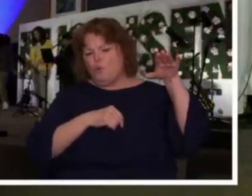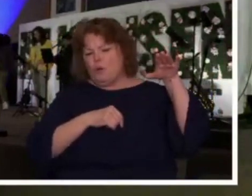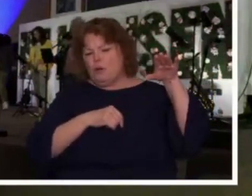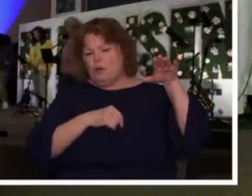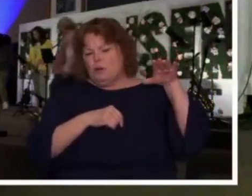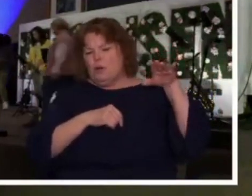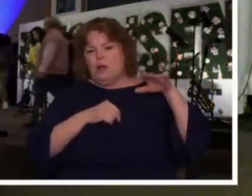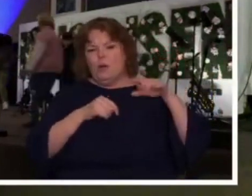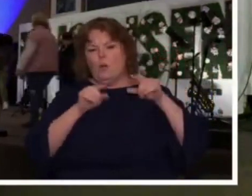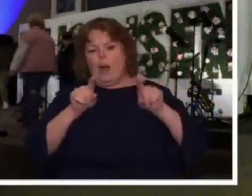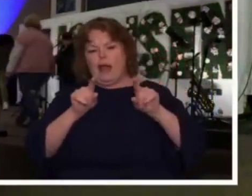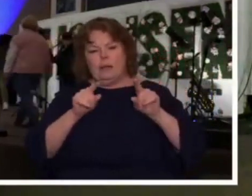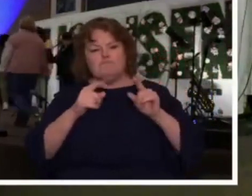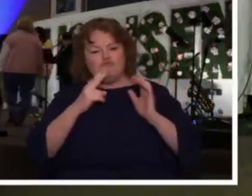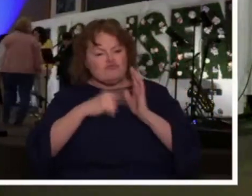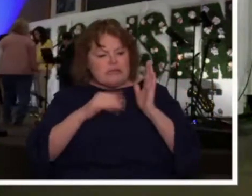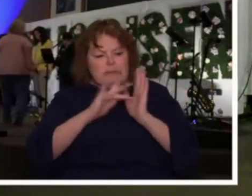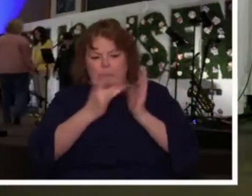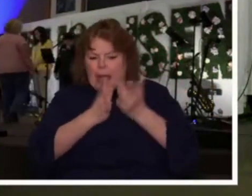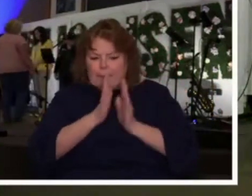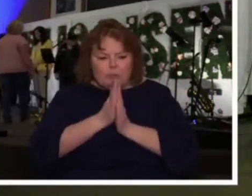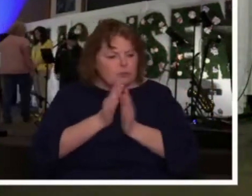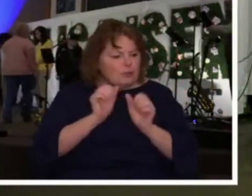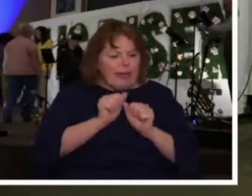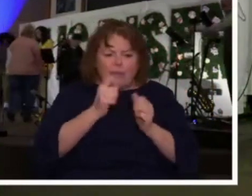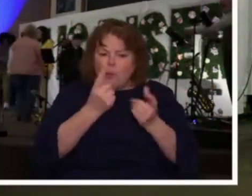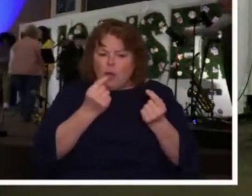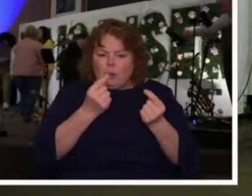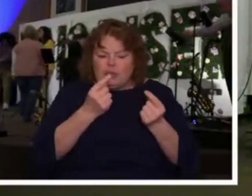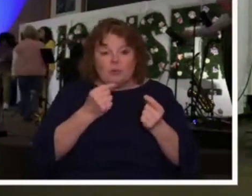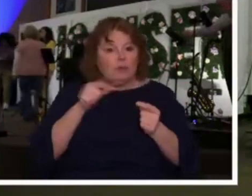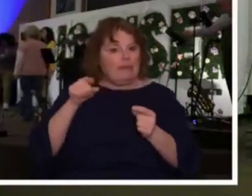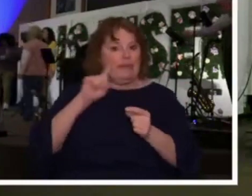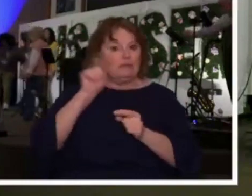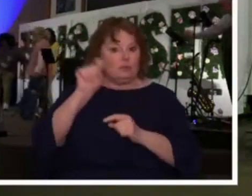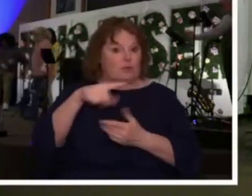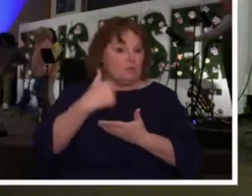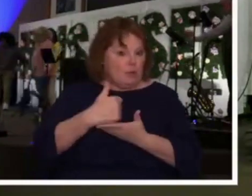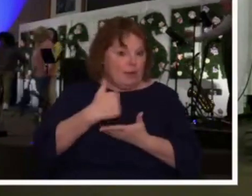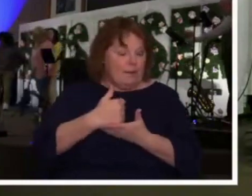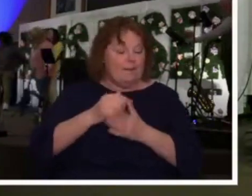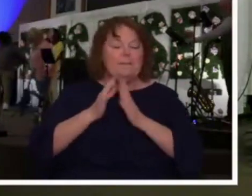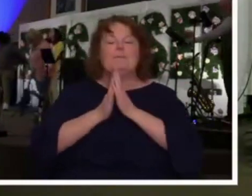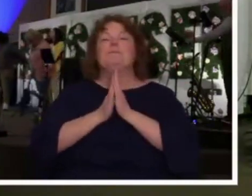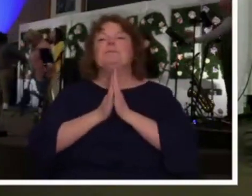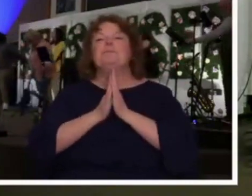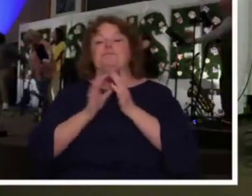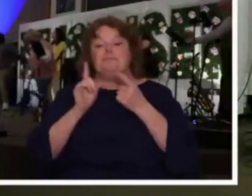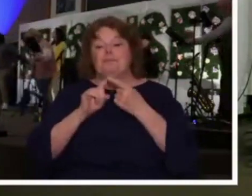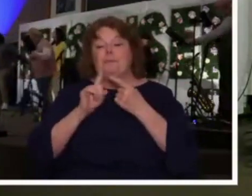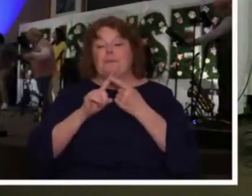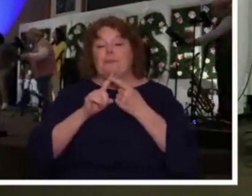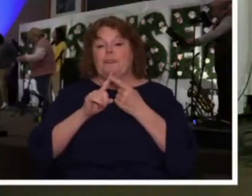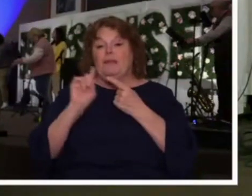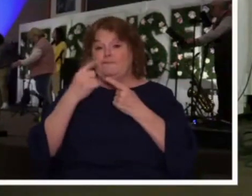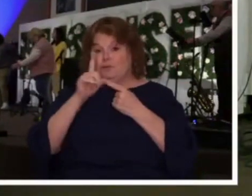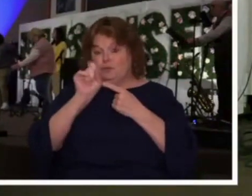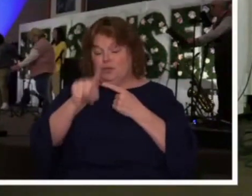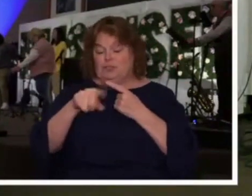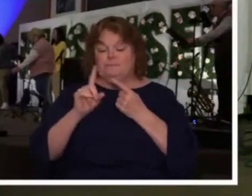practical application of the presence of the Holy Spirit in their life? Then these questions will certainly help you. First question is this,